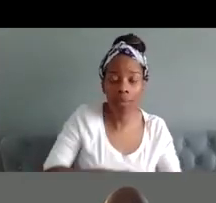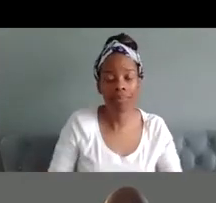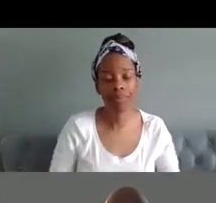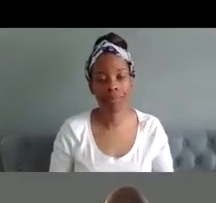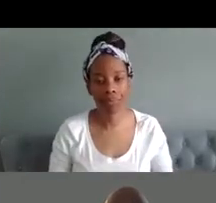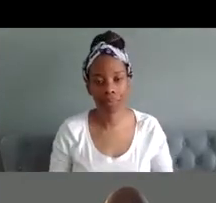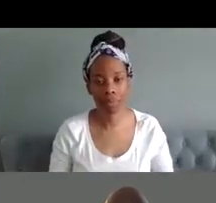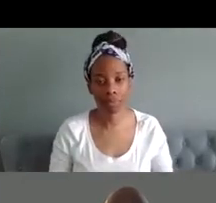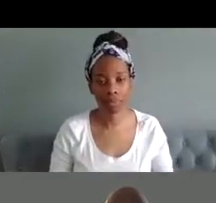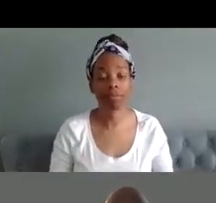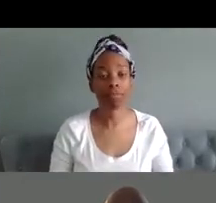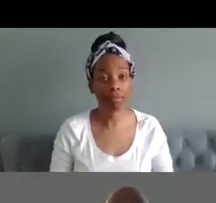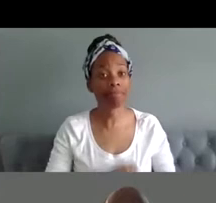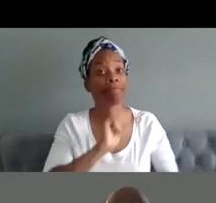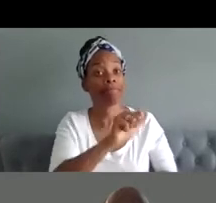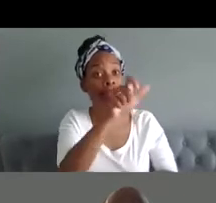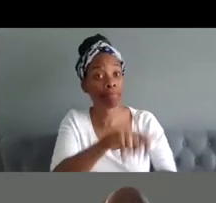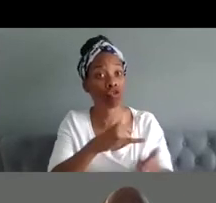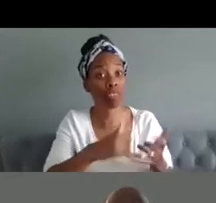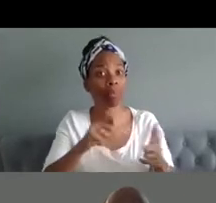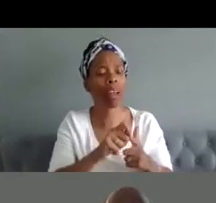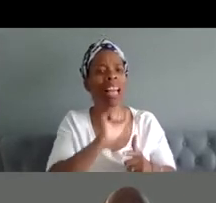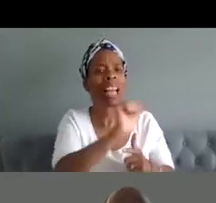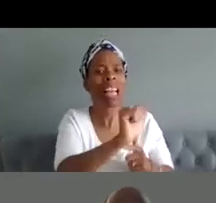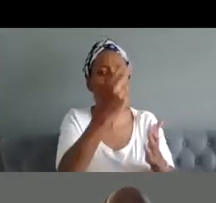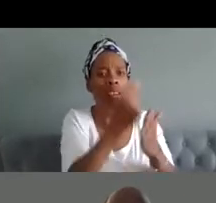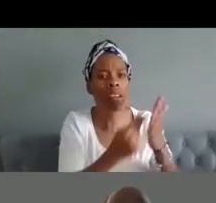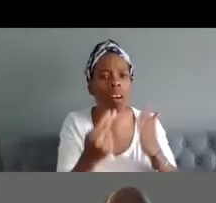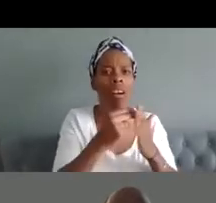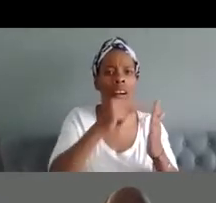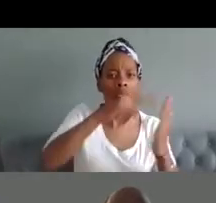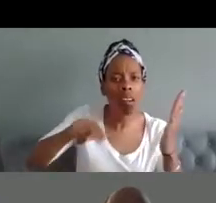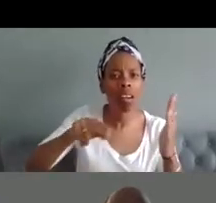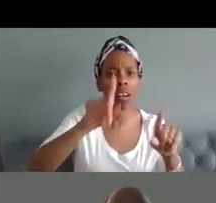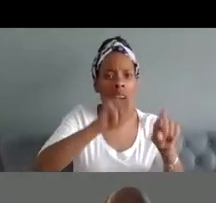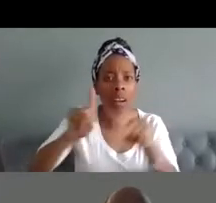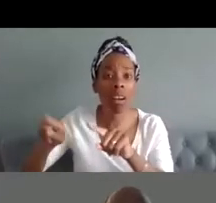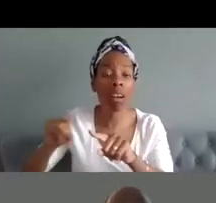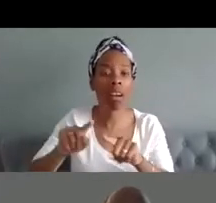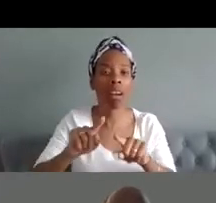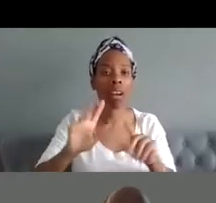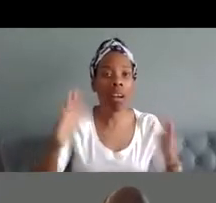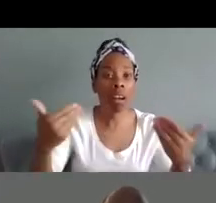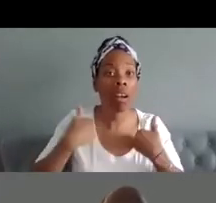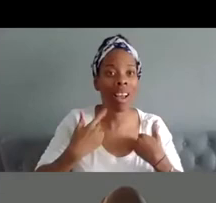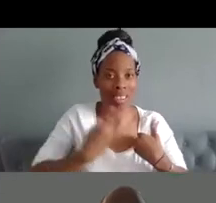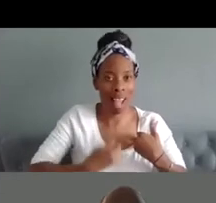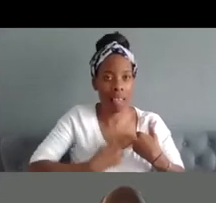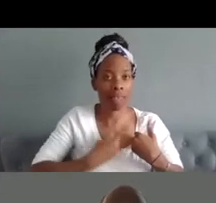is autobiographical to some extent all of it is about himself his place in the world